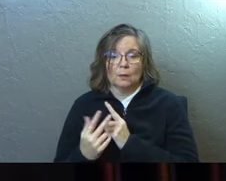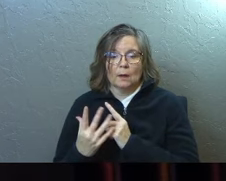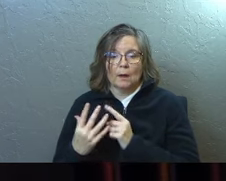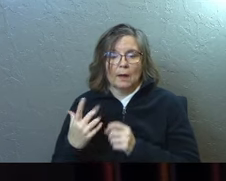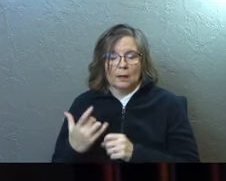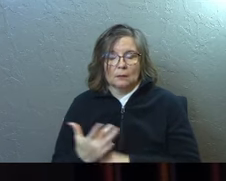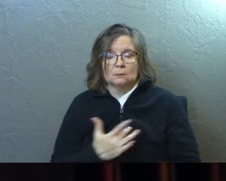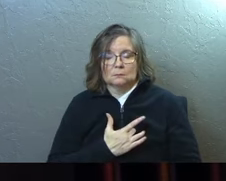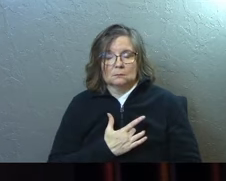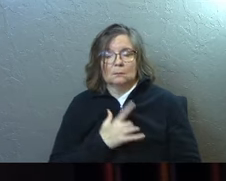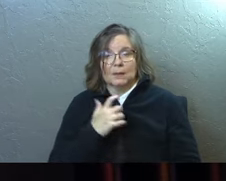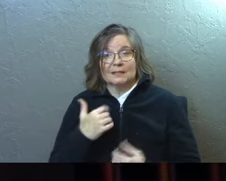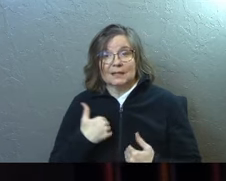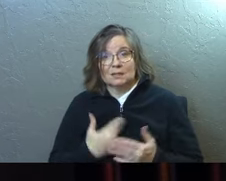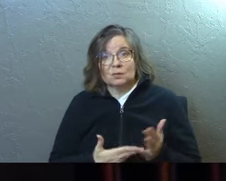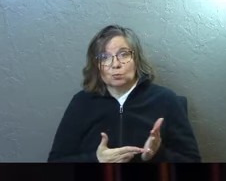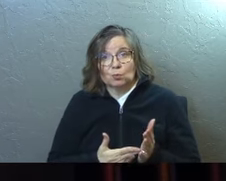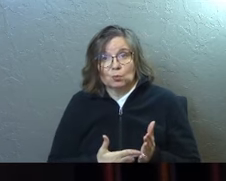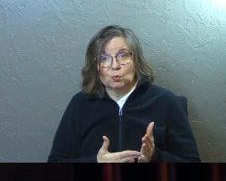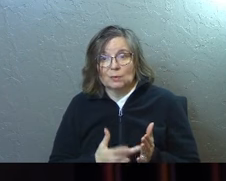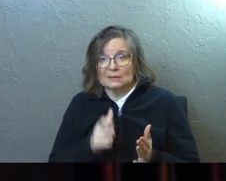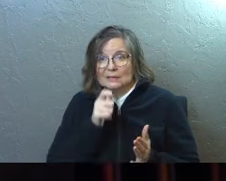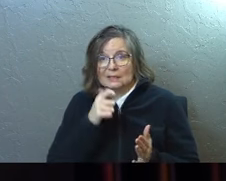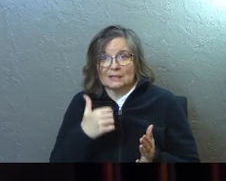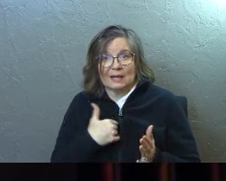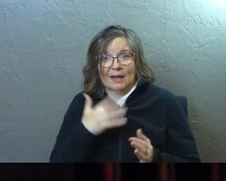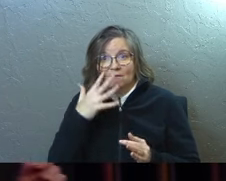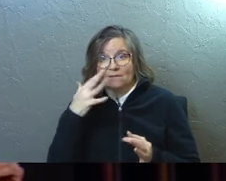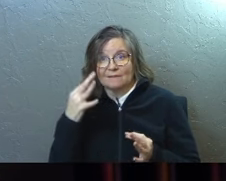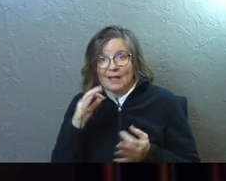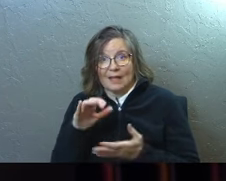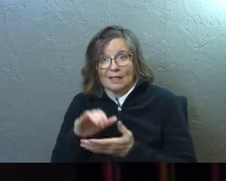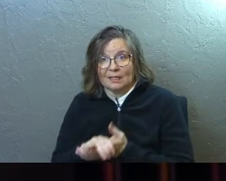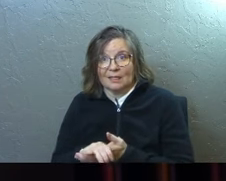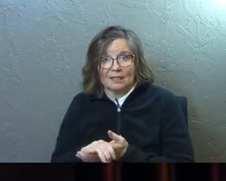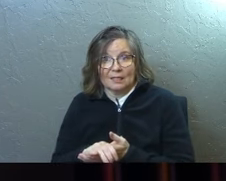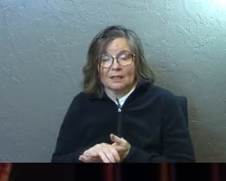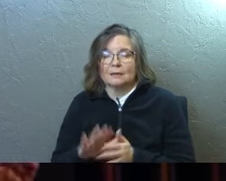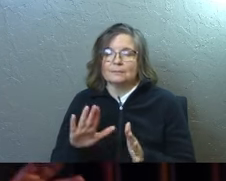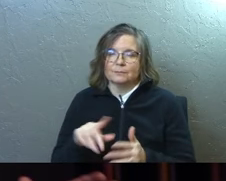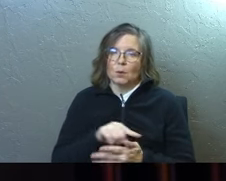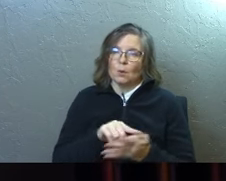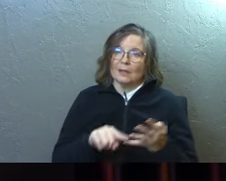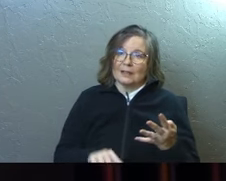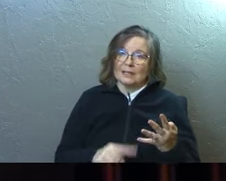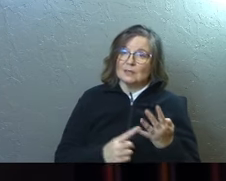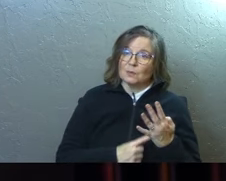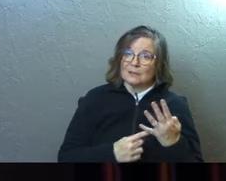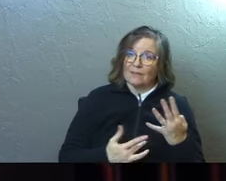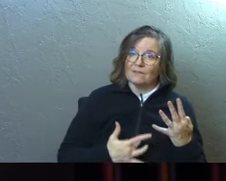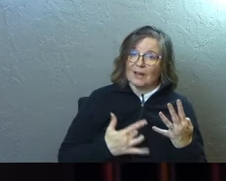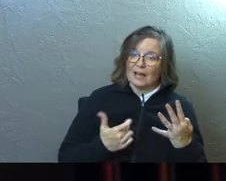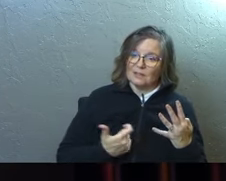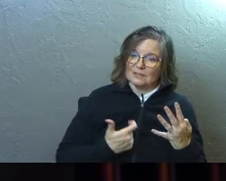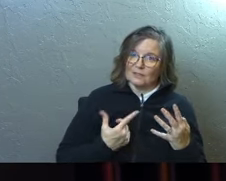And it gets us because it's got some truth in it. It just doesn't have faith. So those are the things that we sometimes find ourselves doing. Do you see yourself